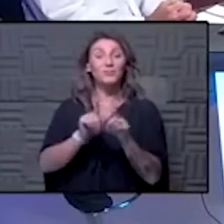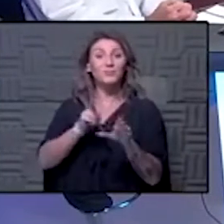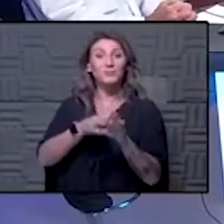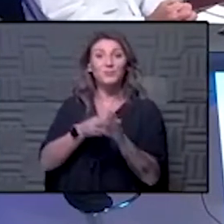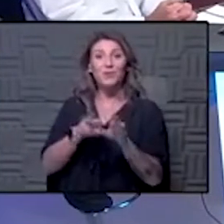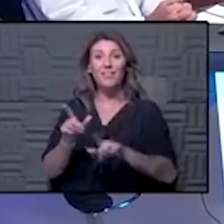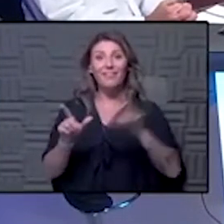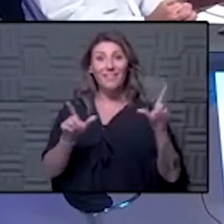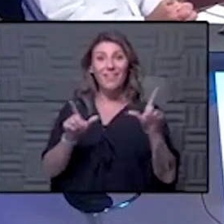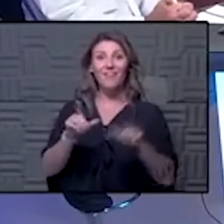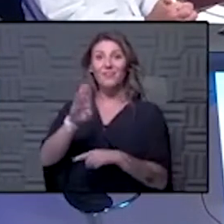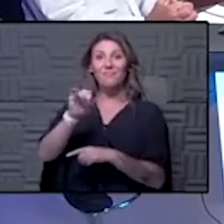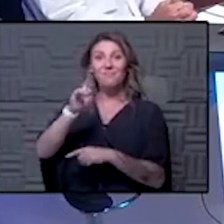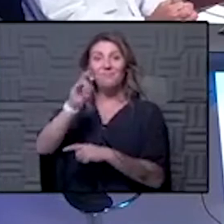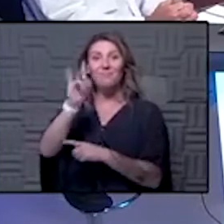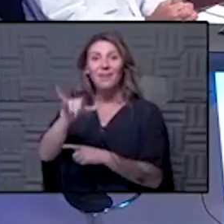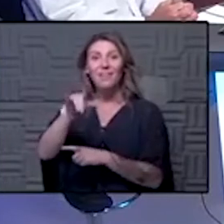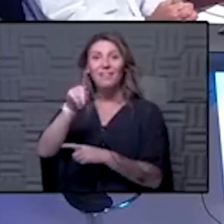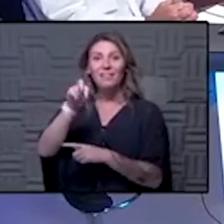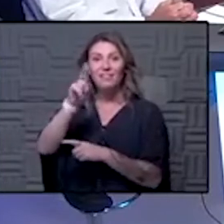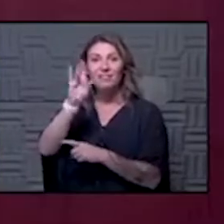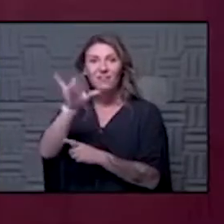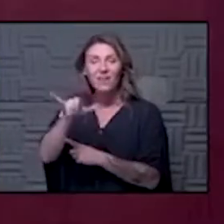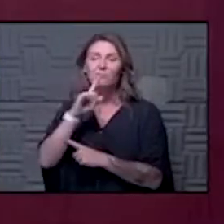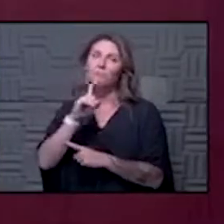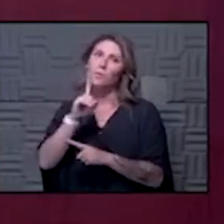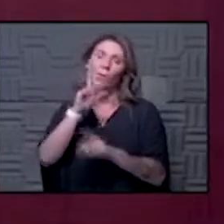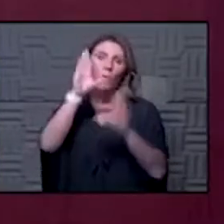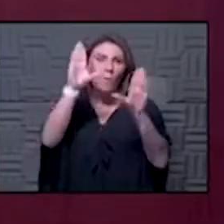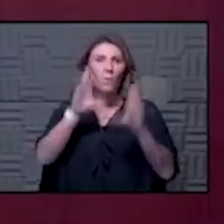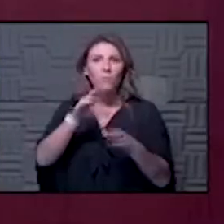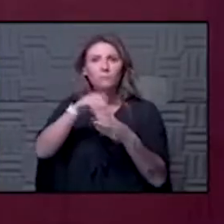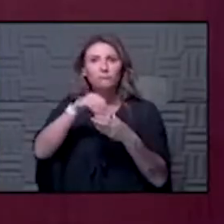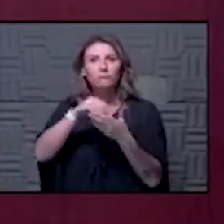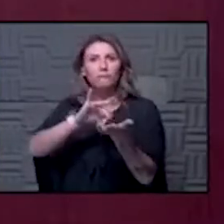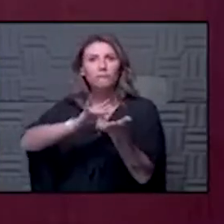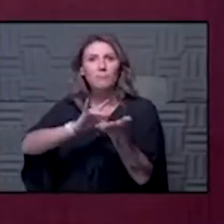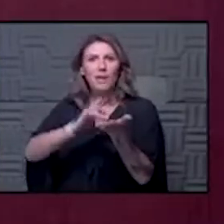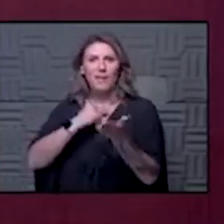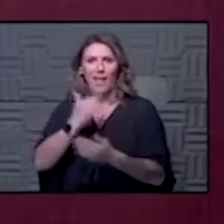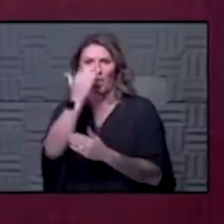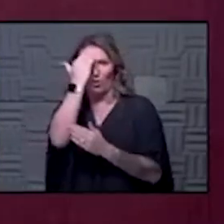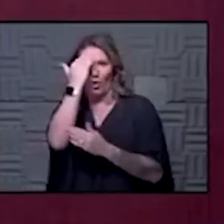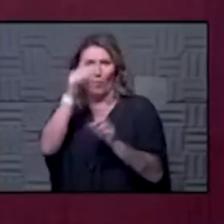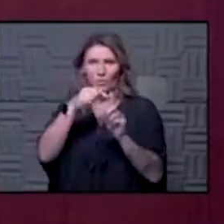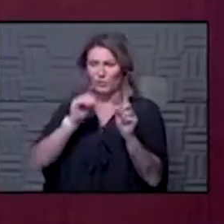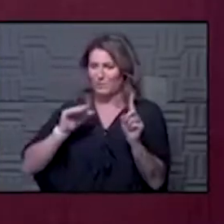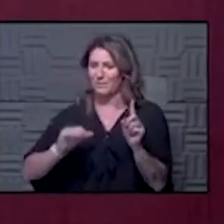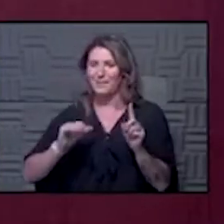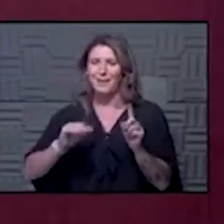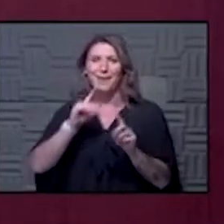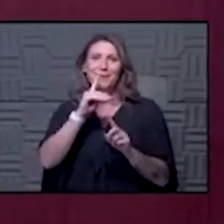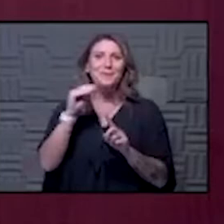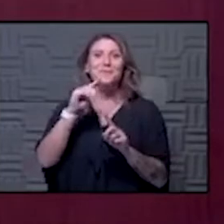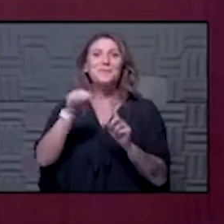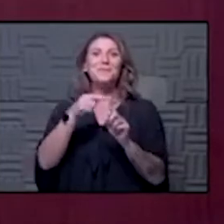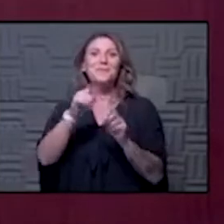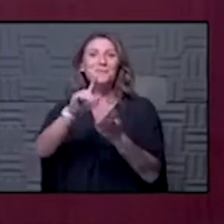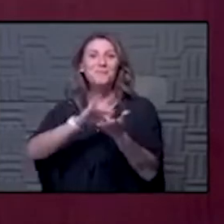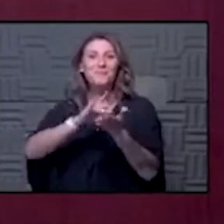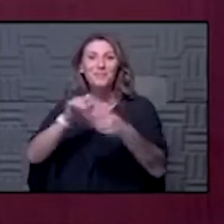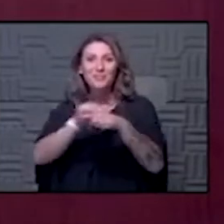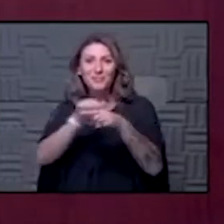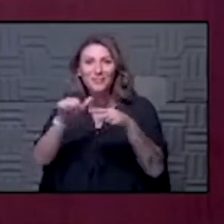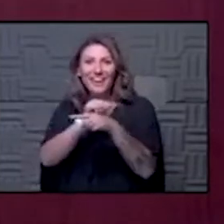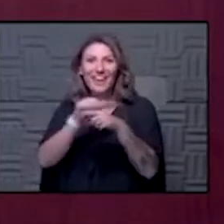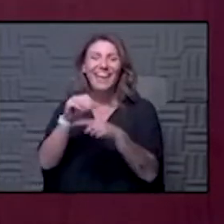Dr. Becky Lowery who's outstanding internal medicine physician here at KU. I've known Becky since she was like week tall because she did her medical school and her residency training her